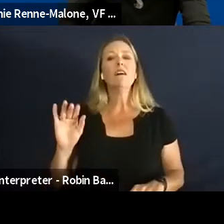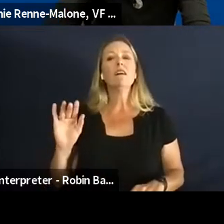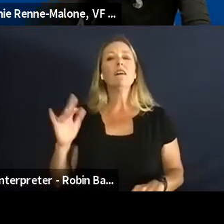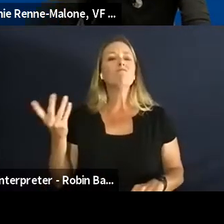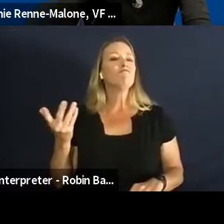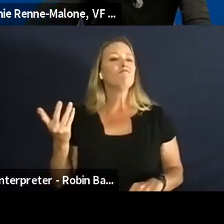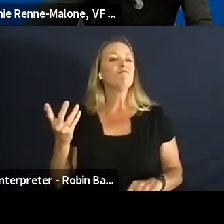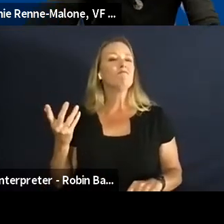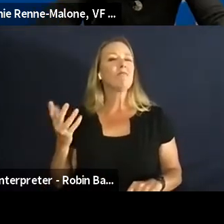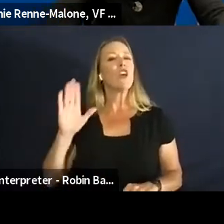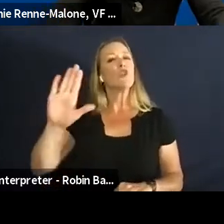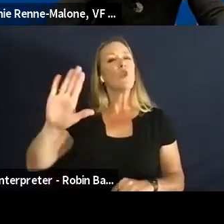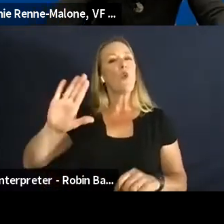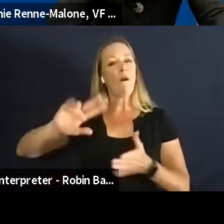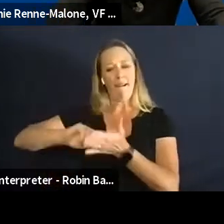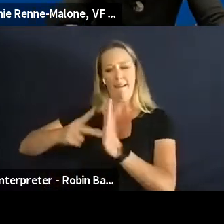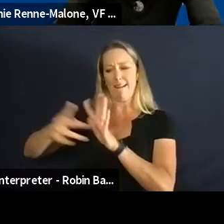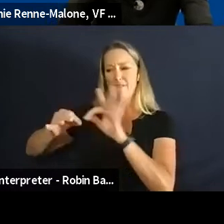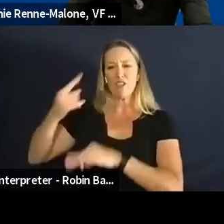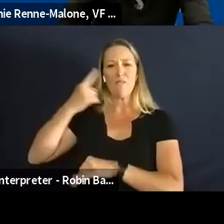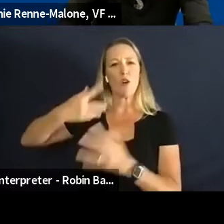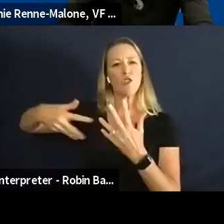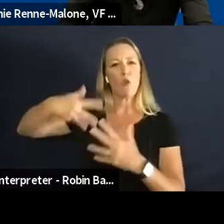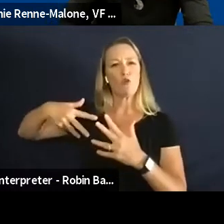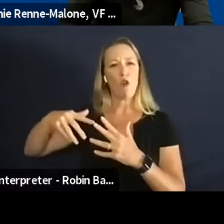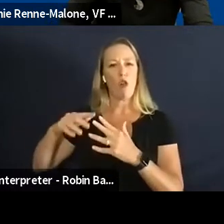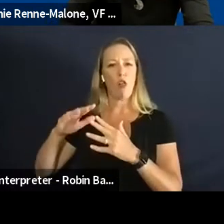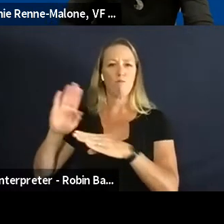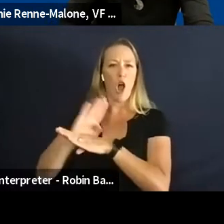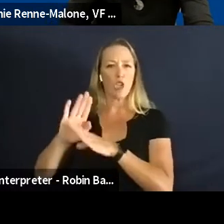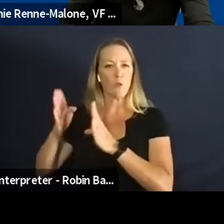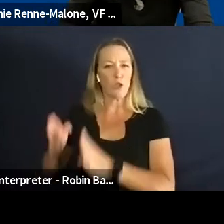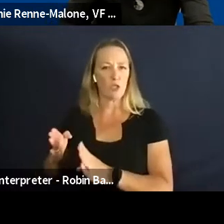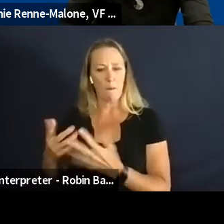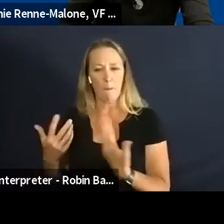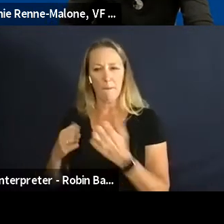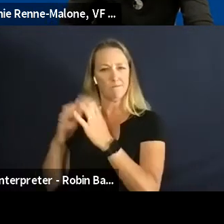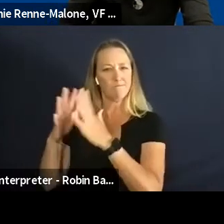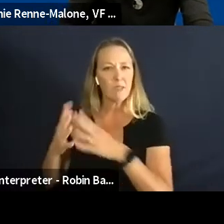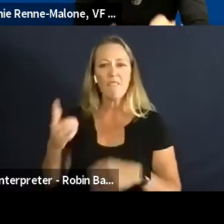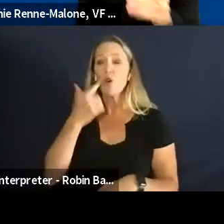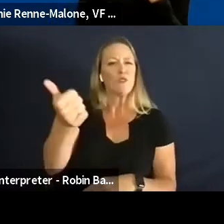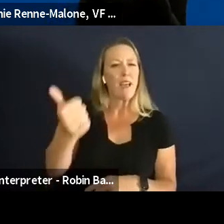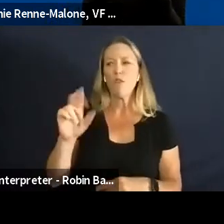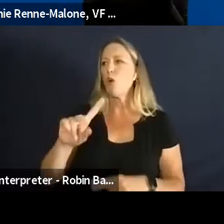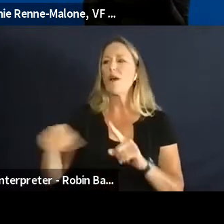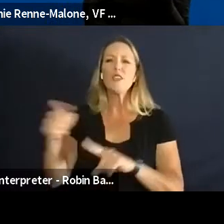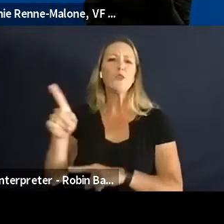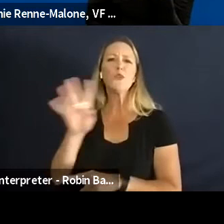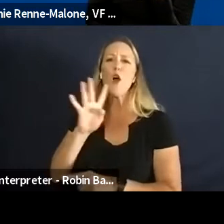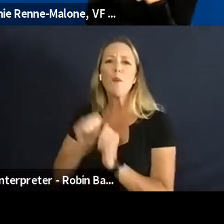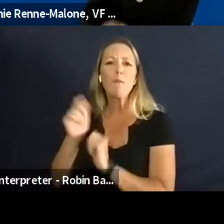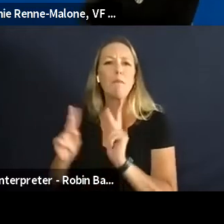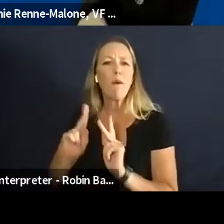How do you define social entrepreneurship either you know to yourself or when you speak to people? I know